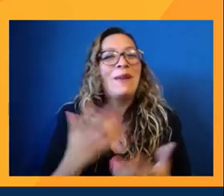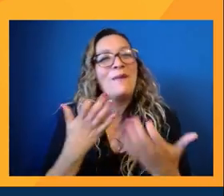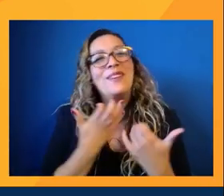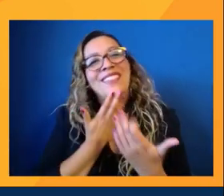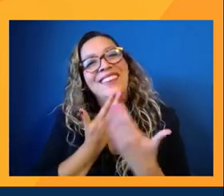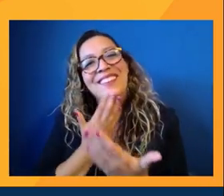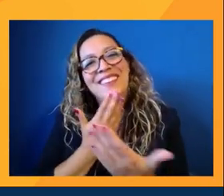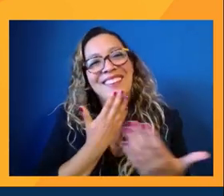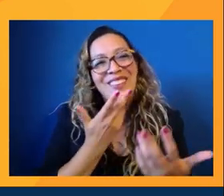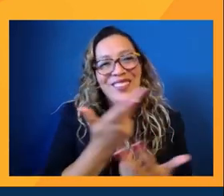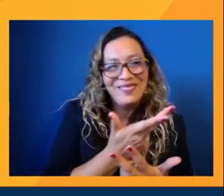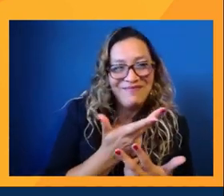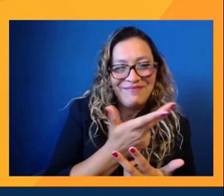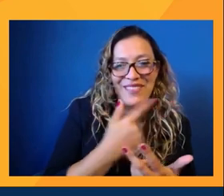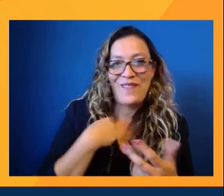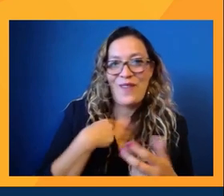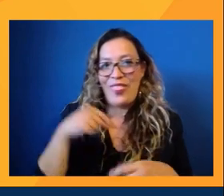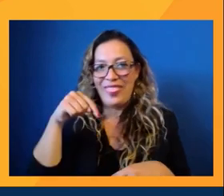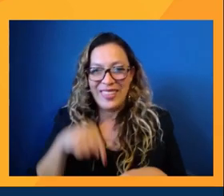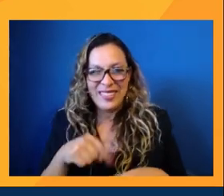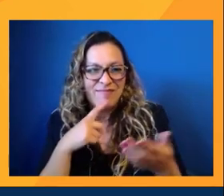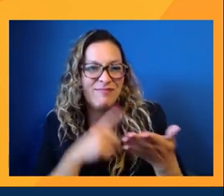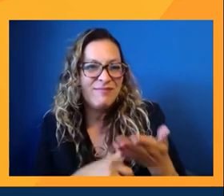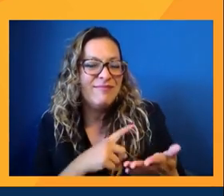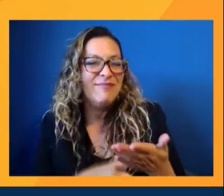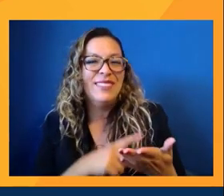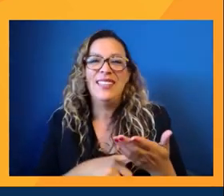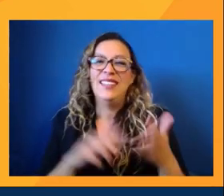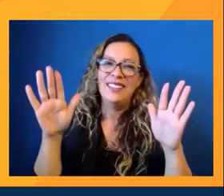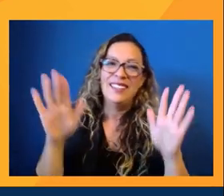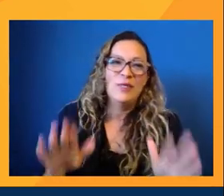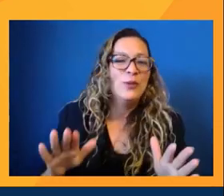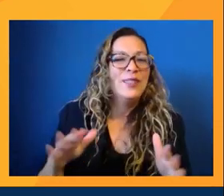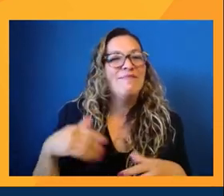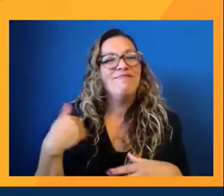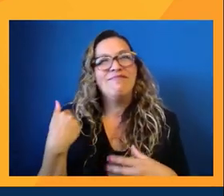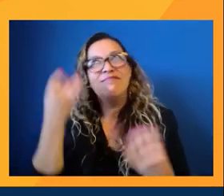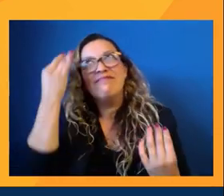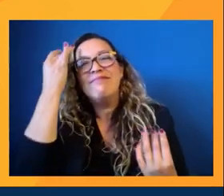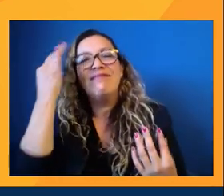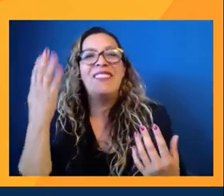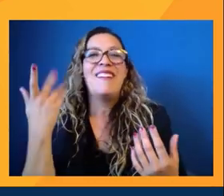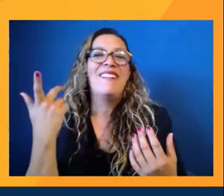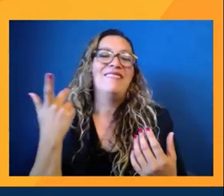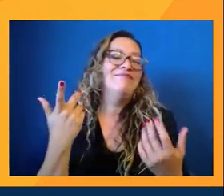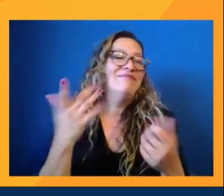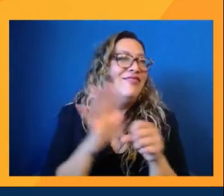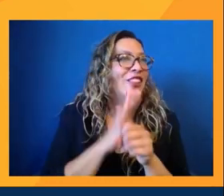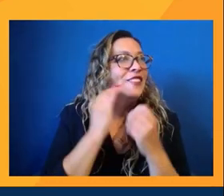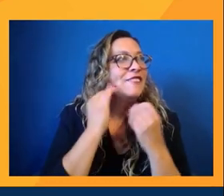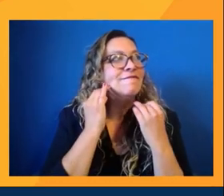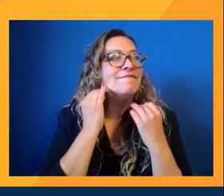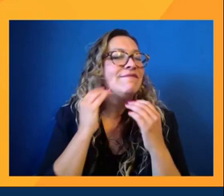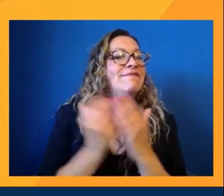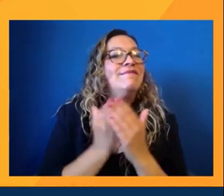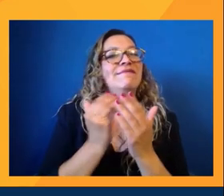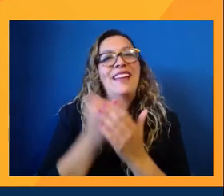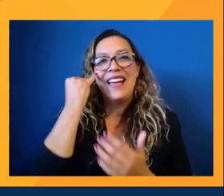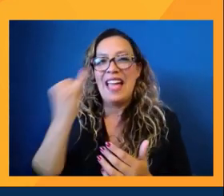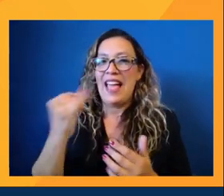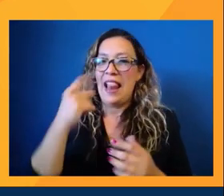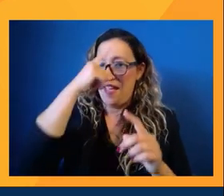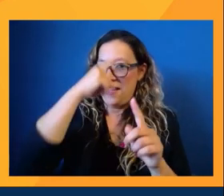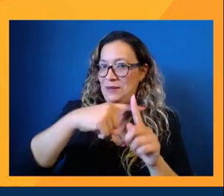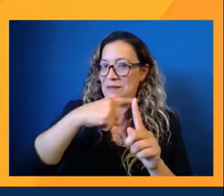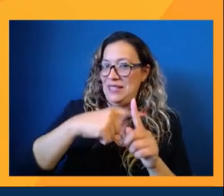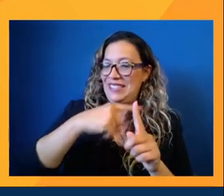guys for this discussion. It was insightful and thoughtful and, um, optimistic, dare